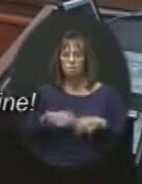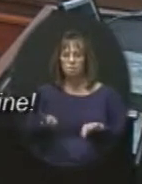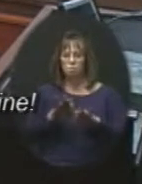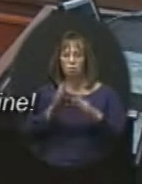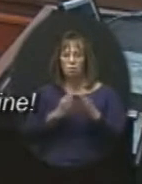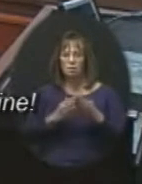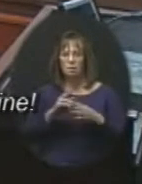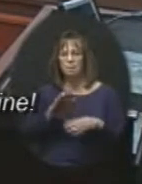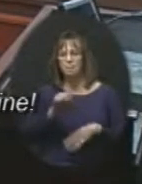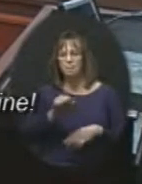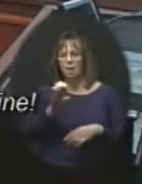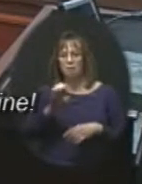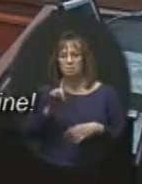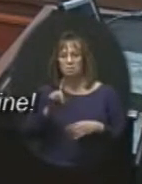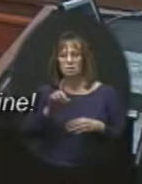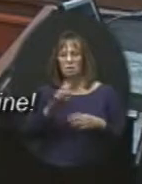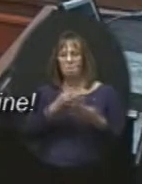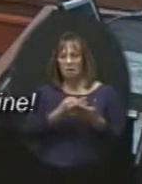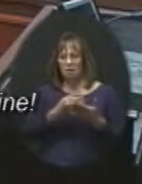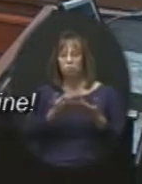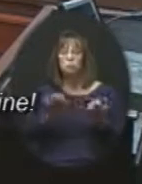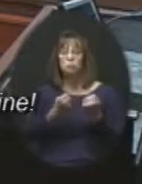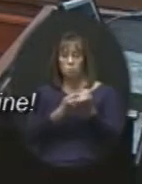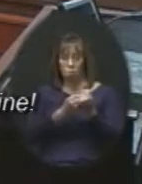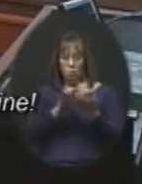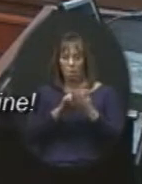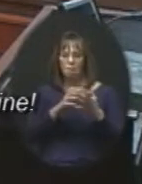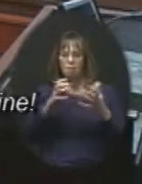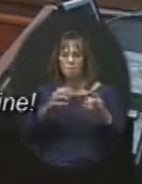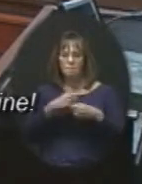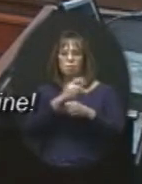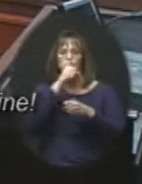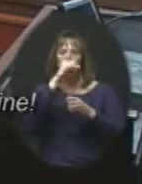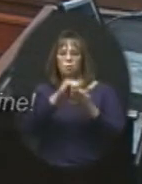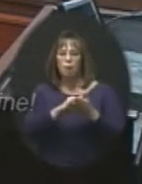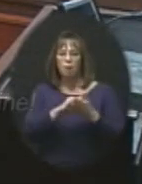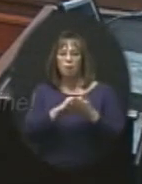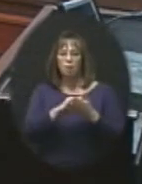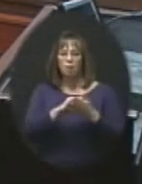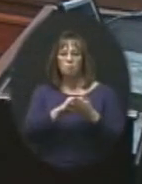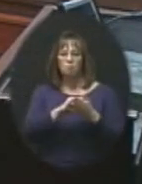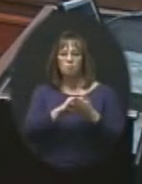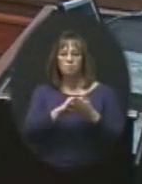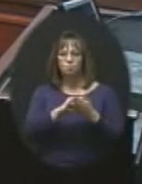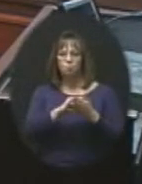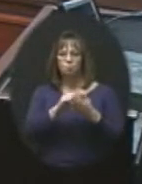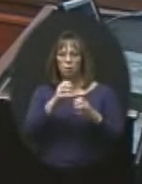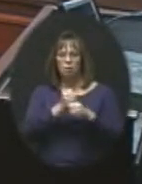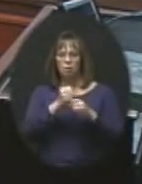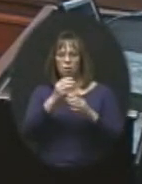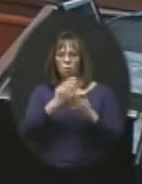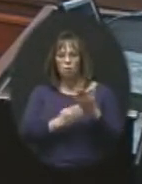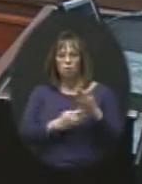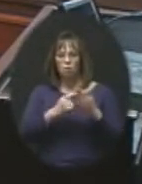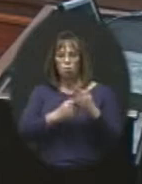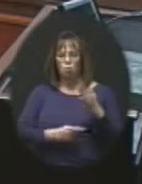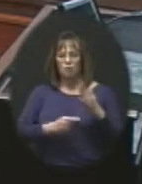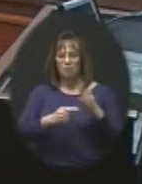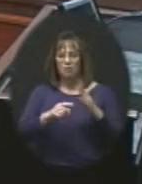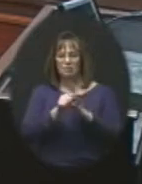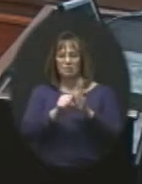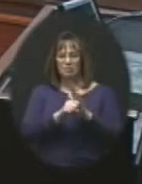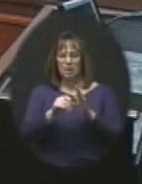is based funding though. And again, we do support that very much in making sure that we are getting what the State Board request of the,